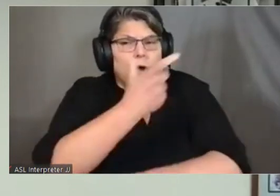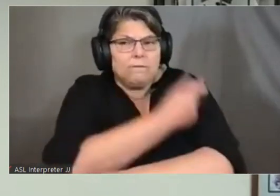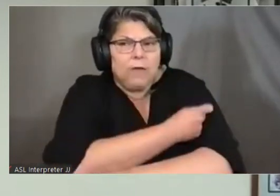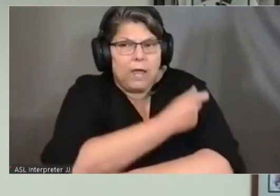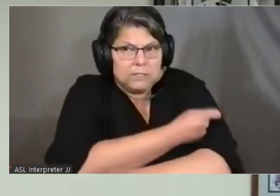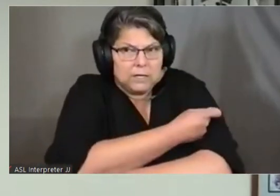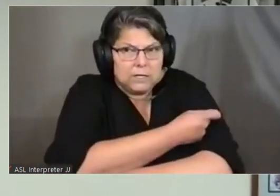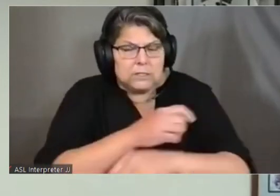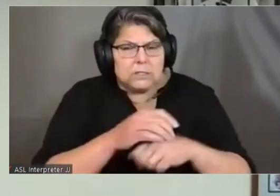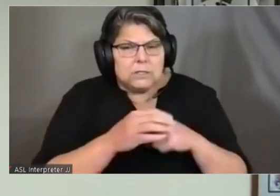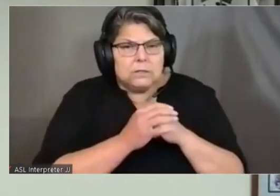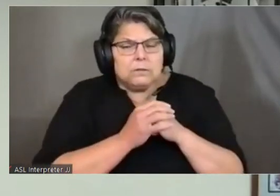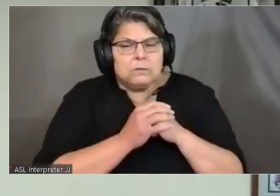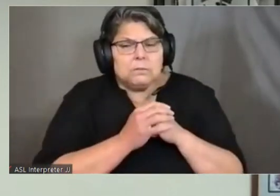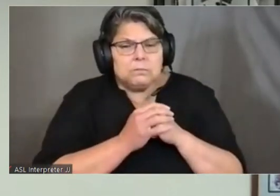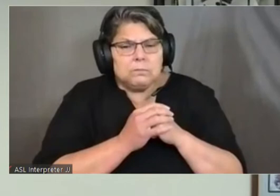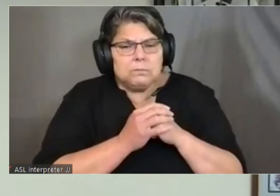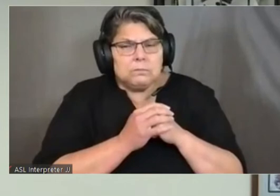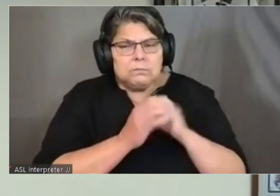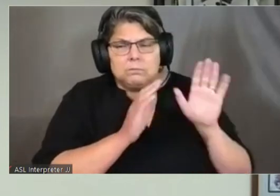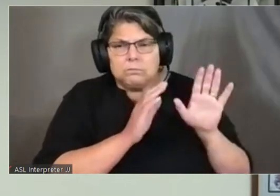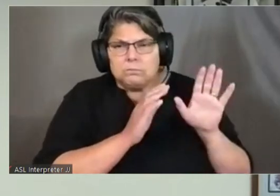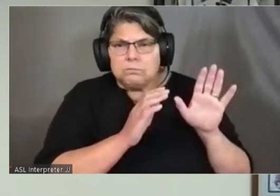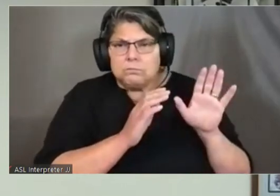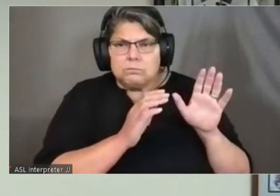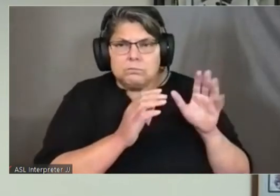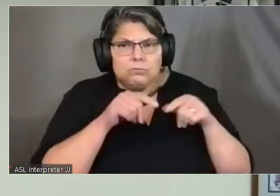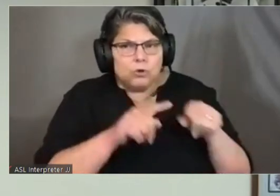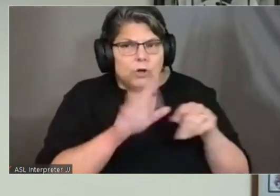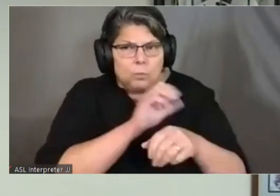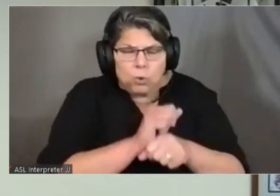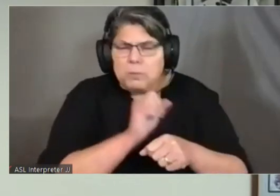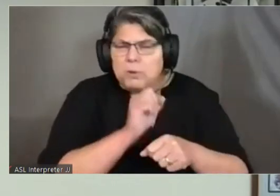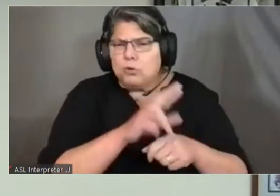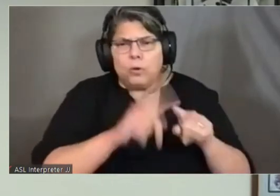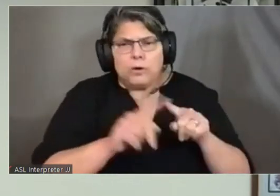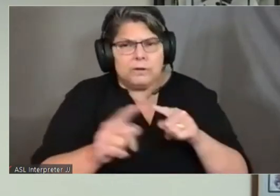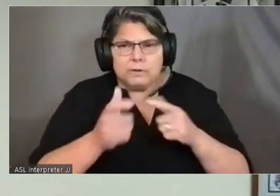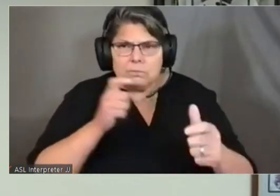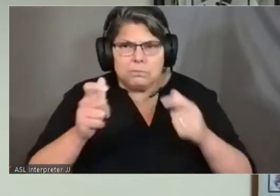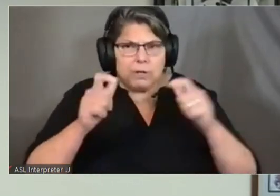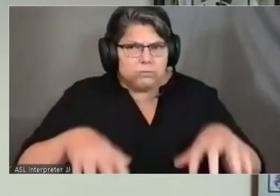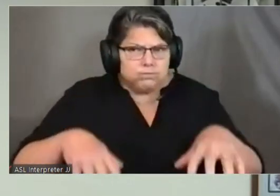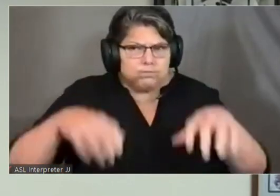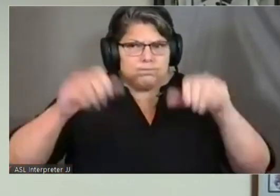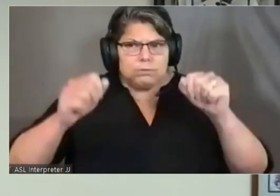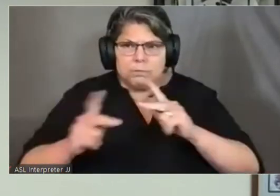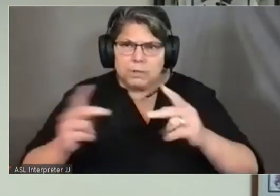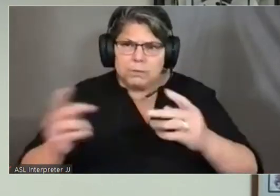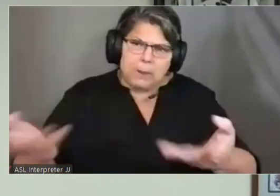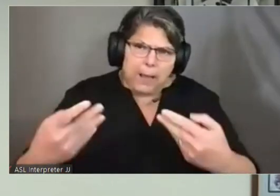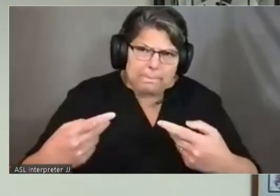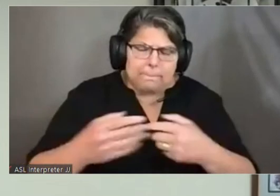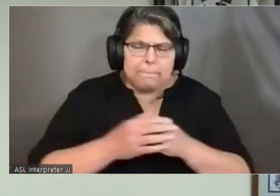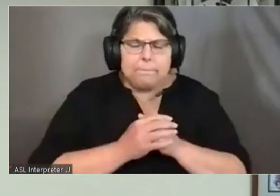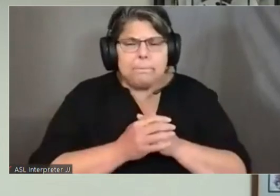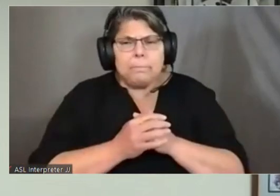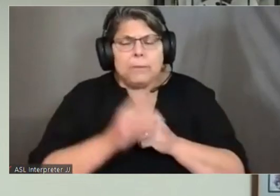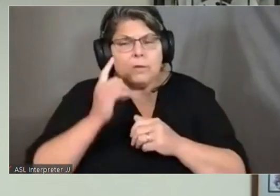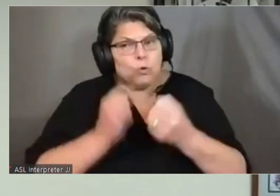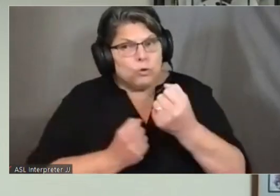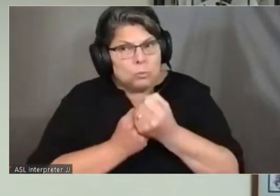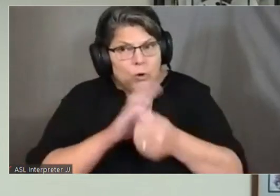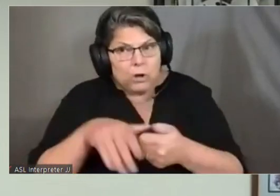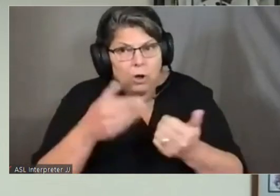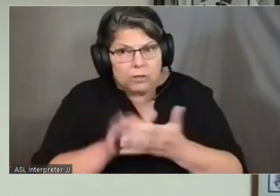at their appointments or at the events that they hold. To support all of this we are continuing